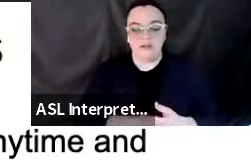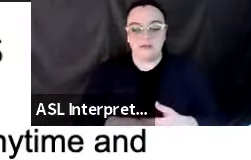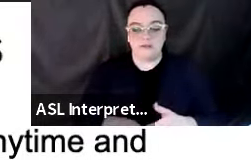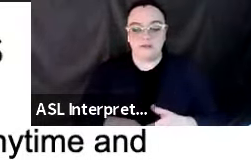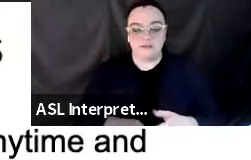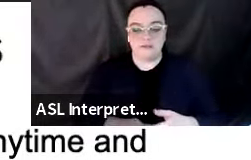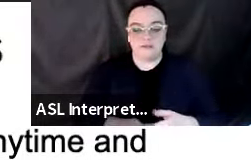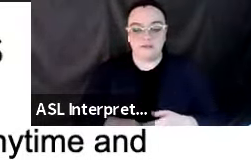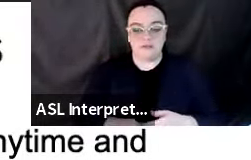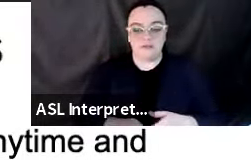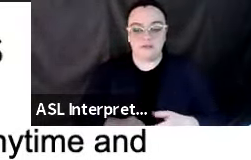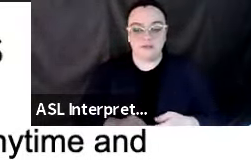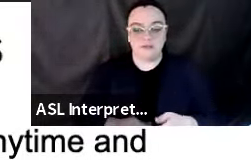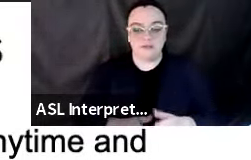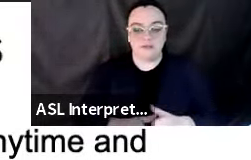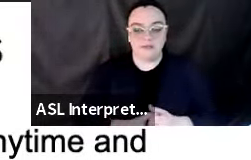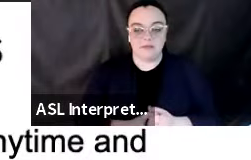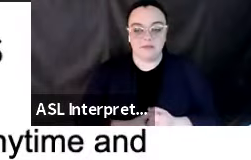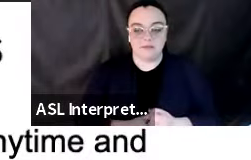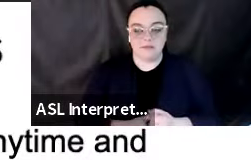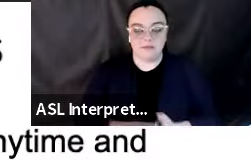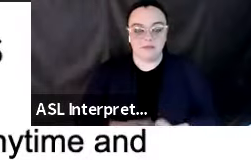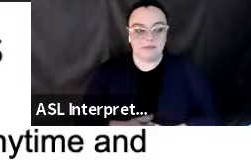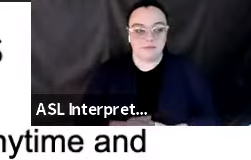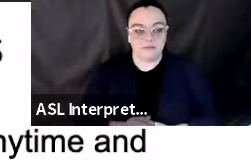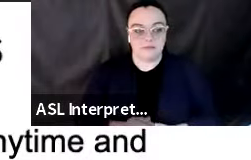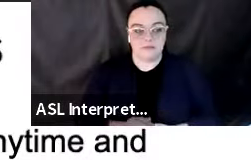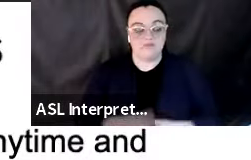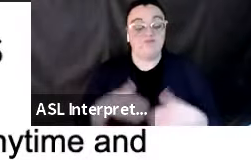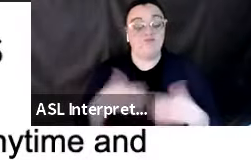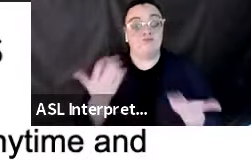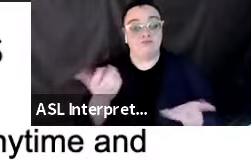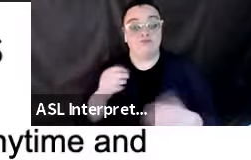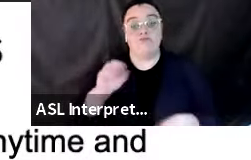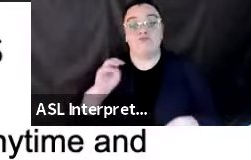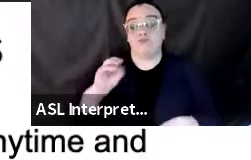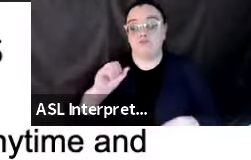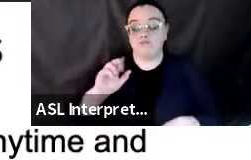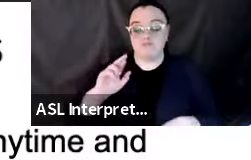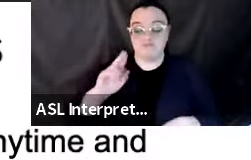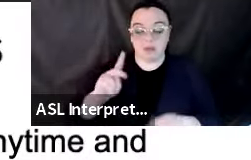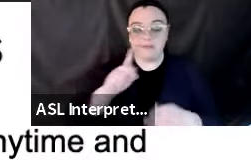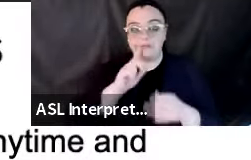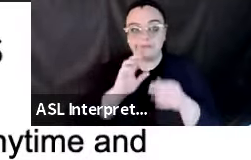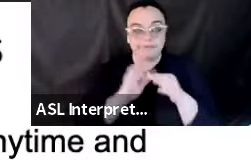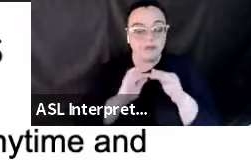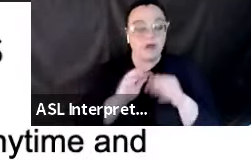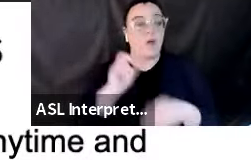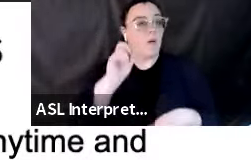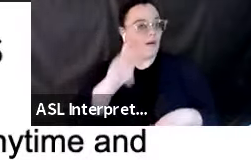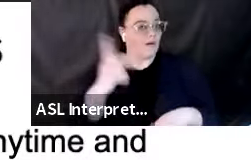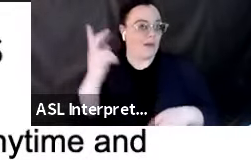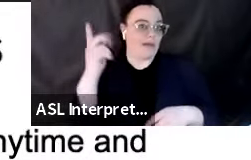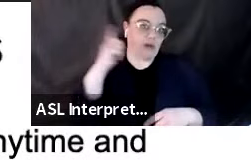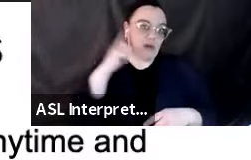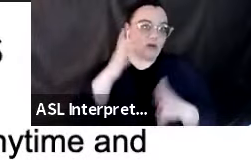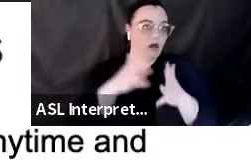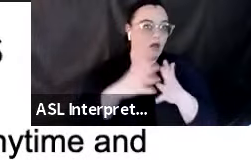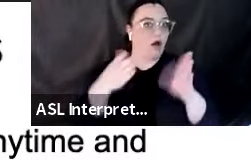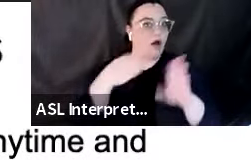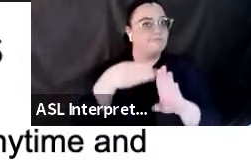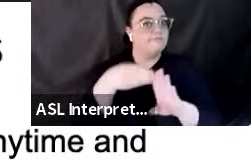Okay, so we've heard a lot about what to do before earthquakes and getting prepared. We've heard